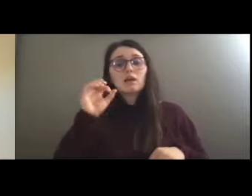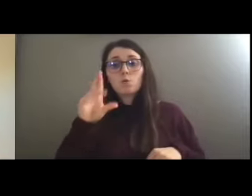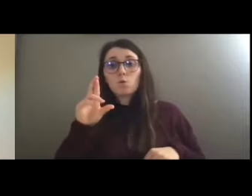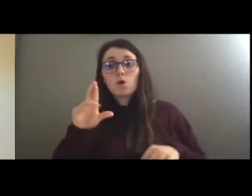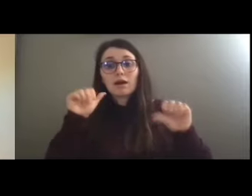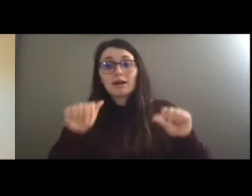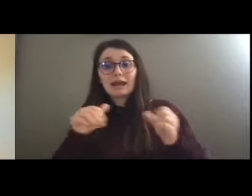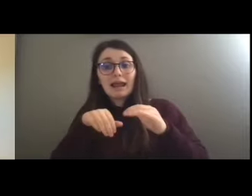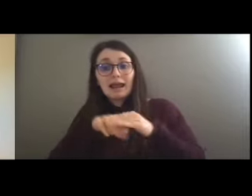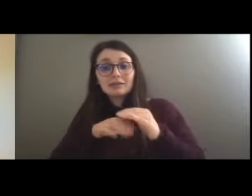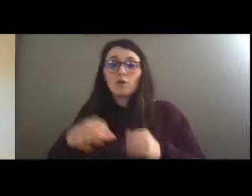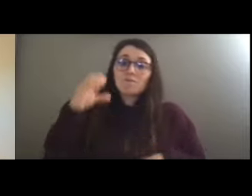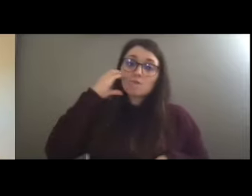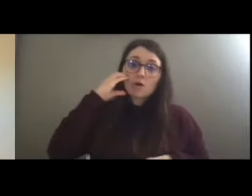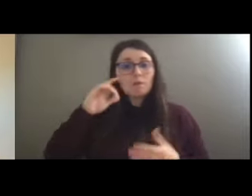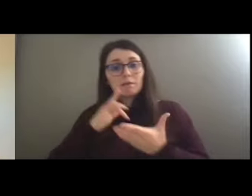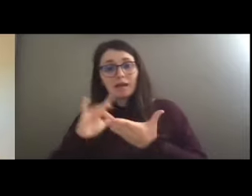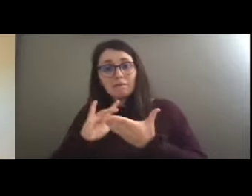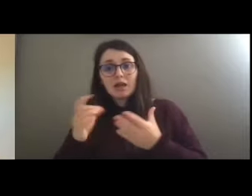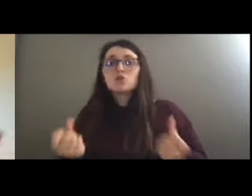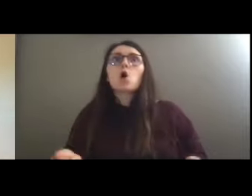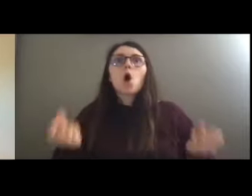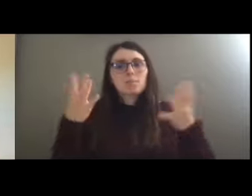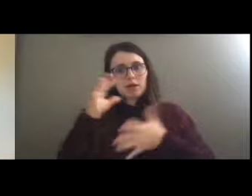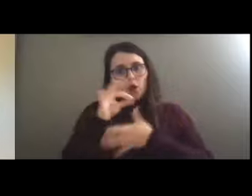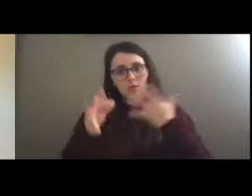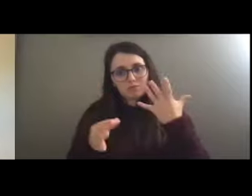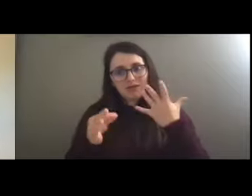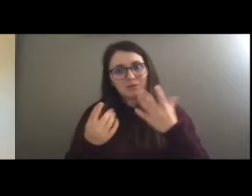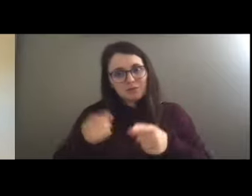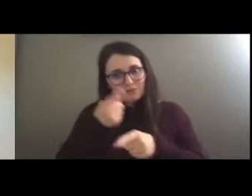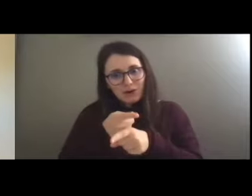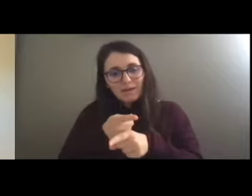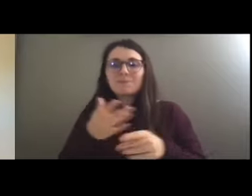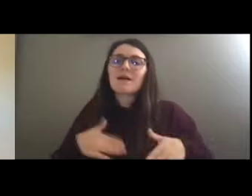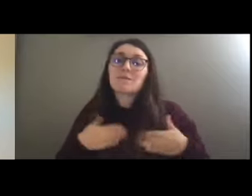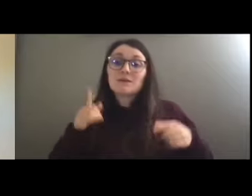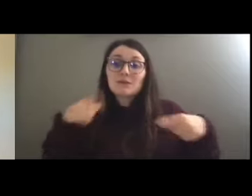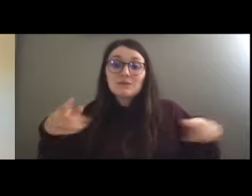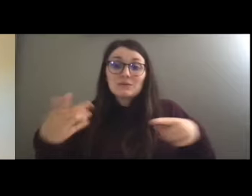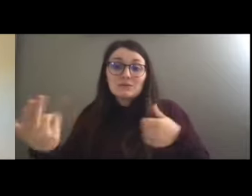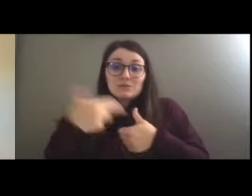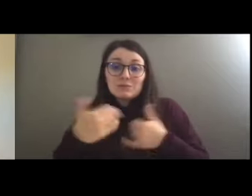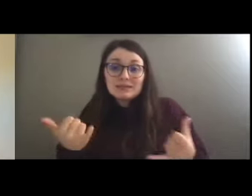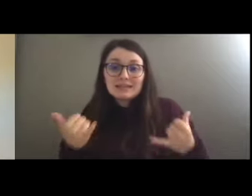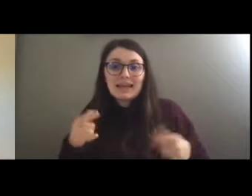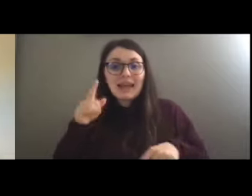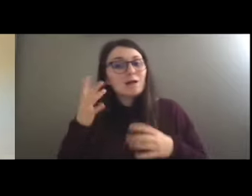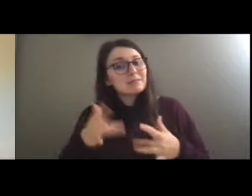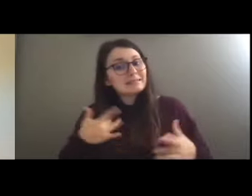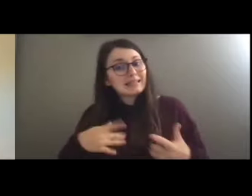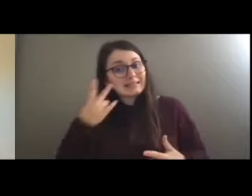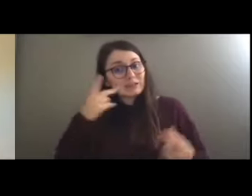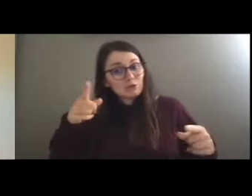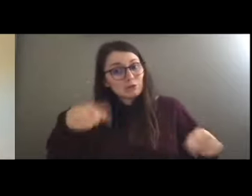So lots of reading options. I'm so glad you joined me today. And I can't wait to see you next week for